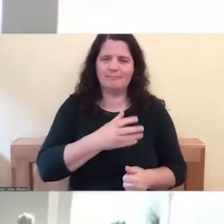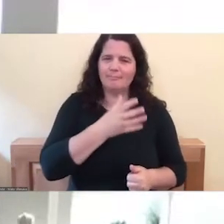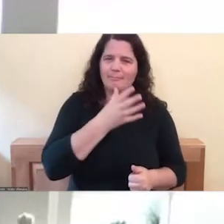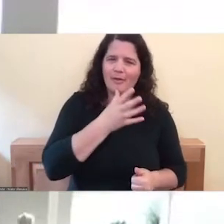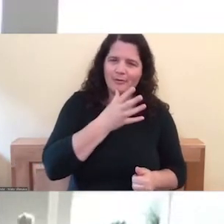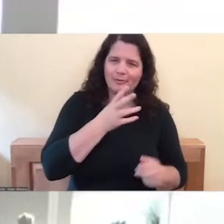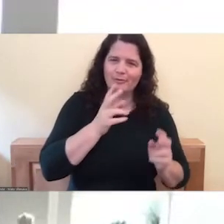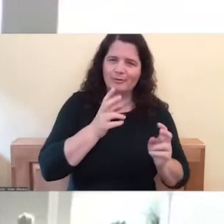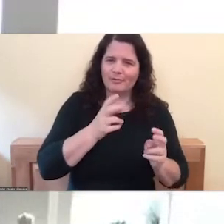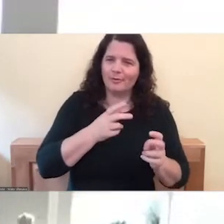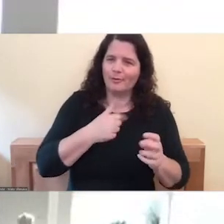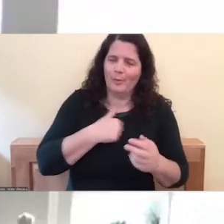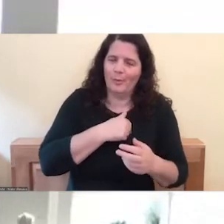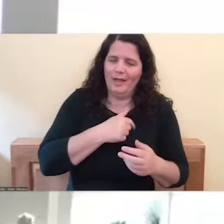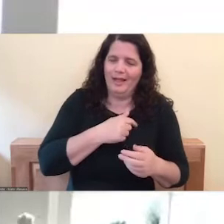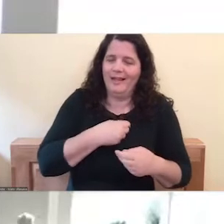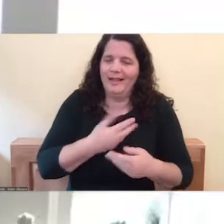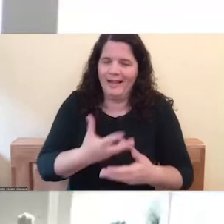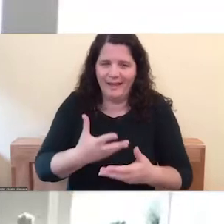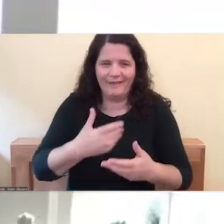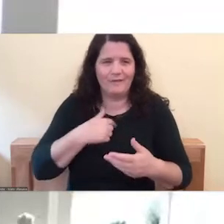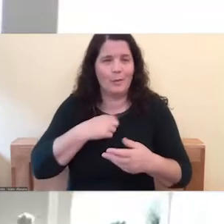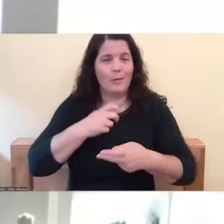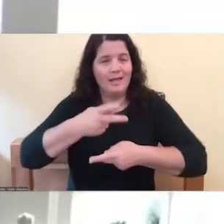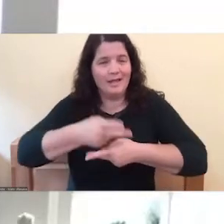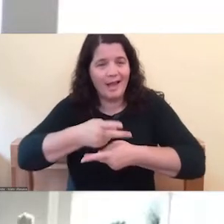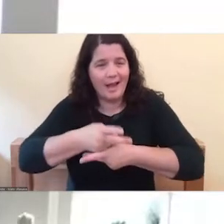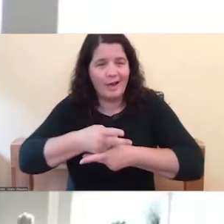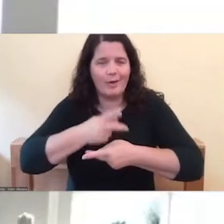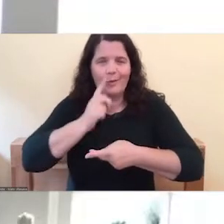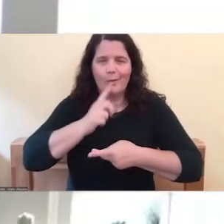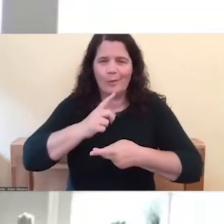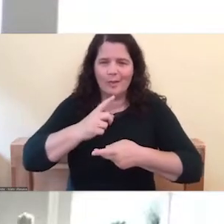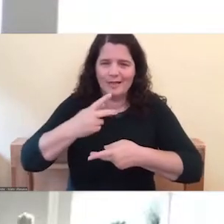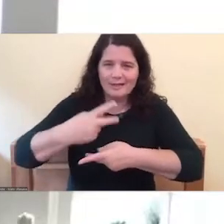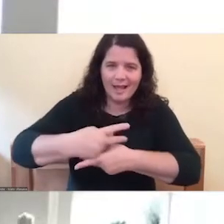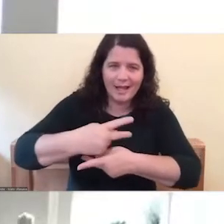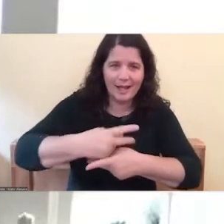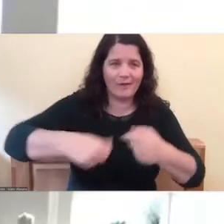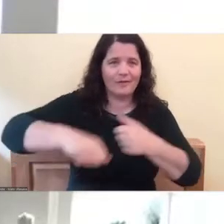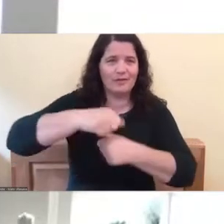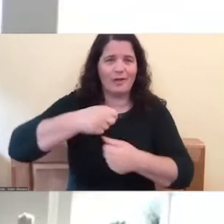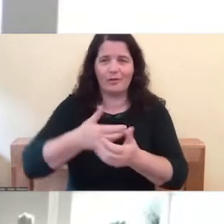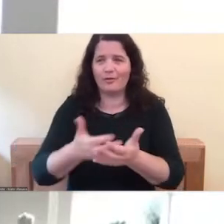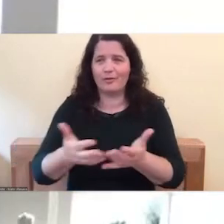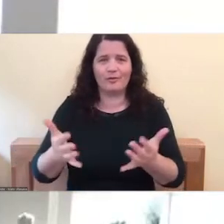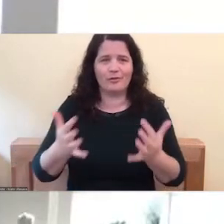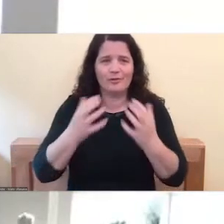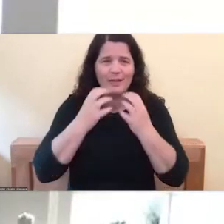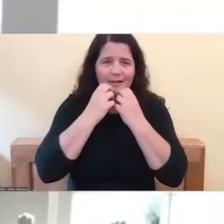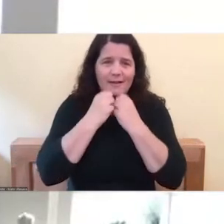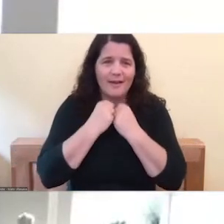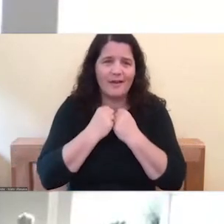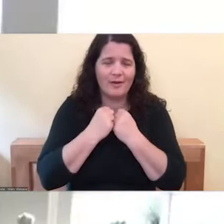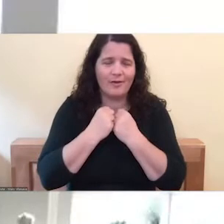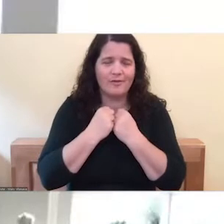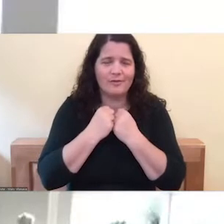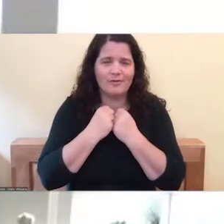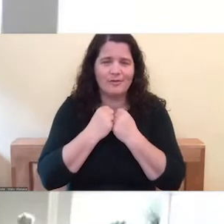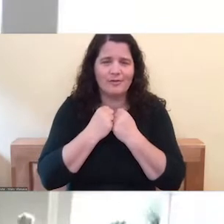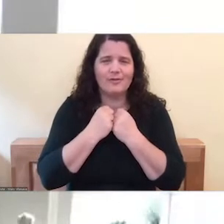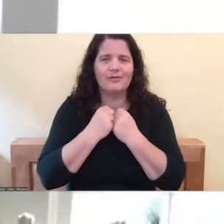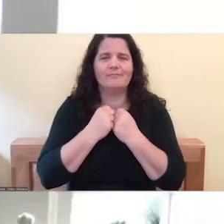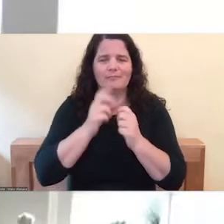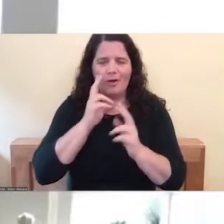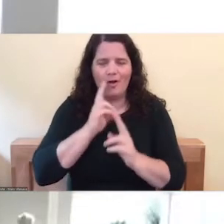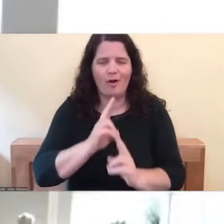give and care and take care of one another in so many ways. May we honor